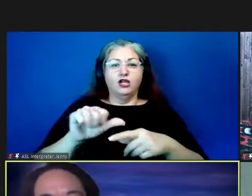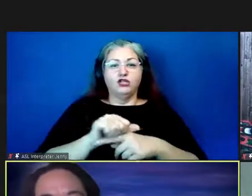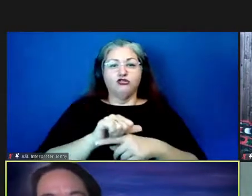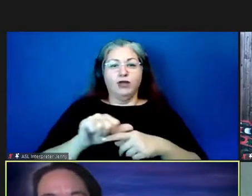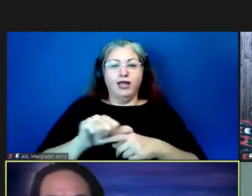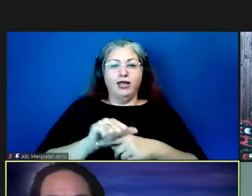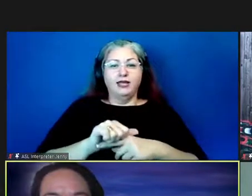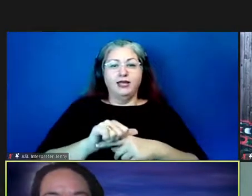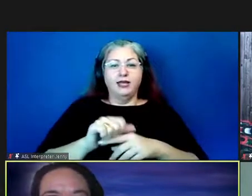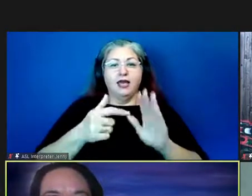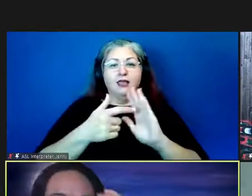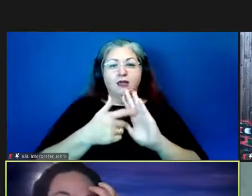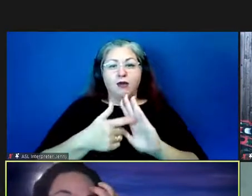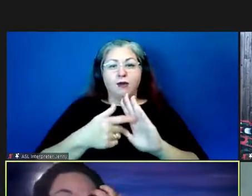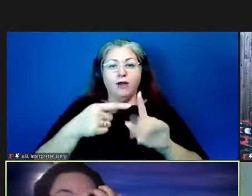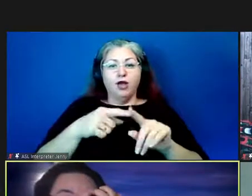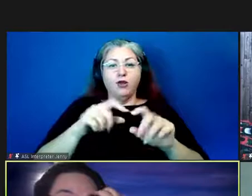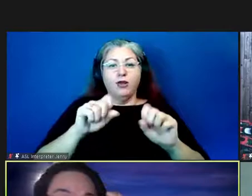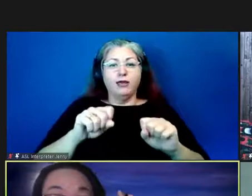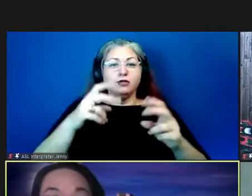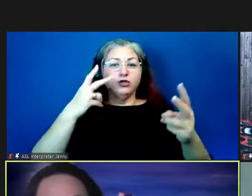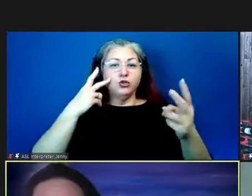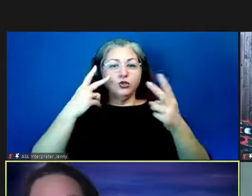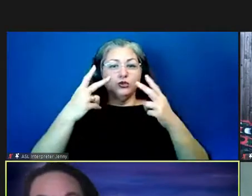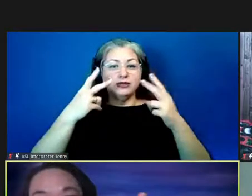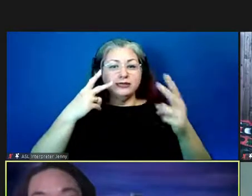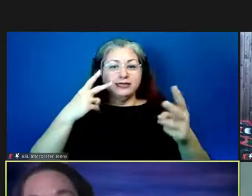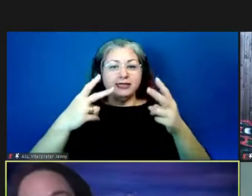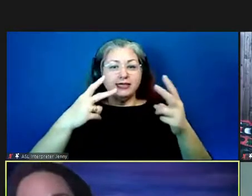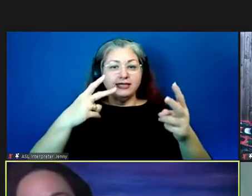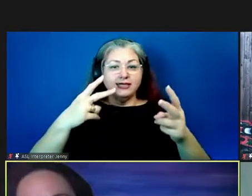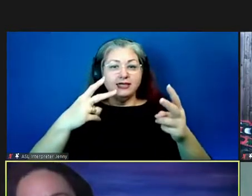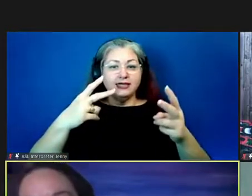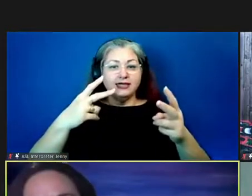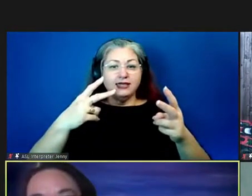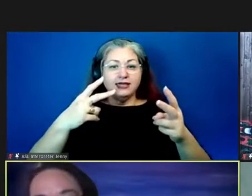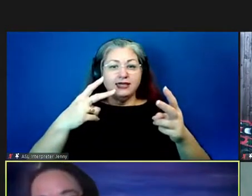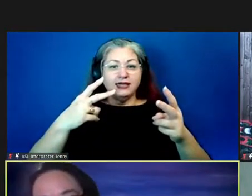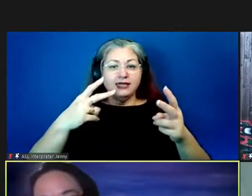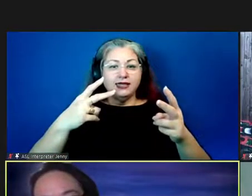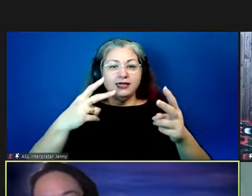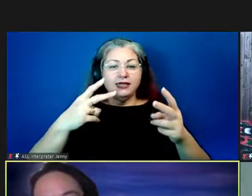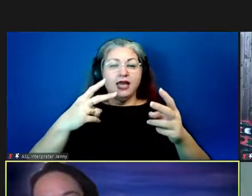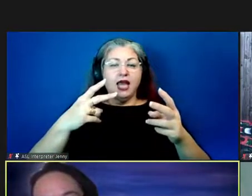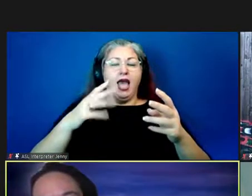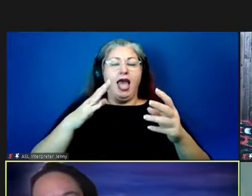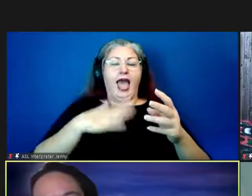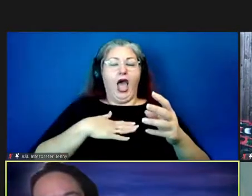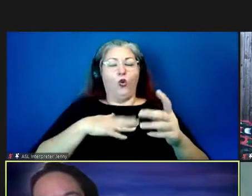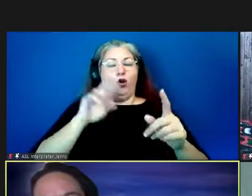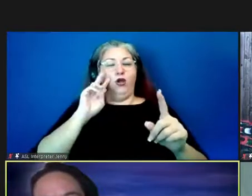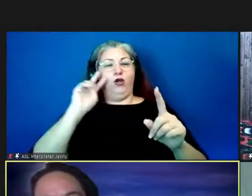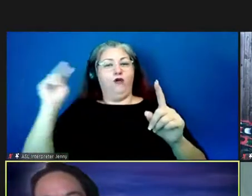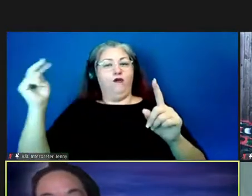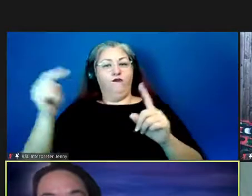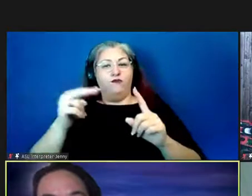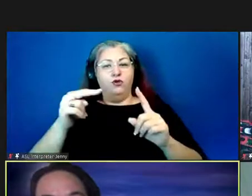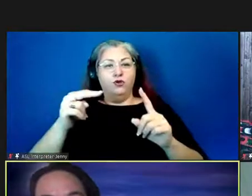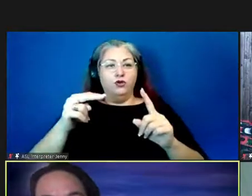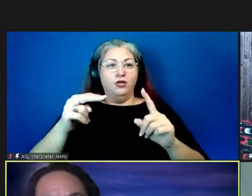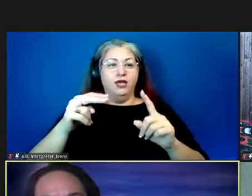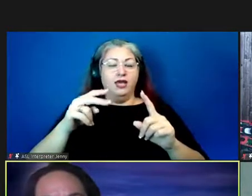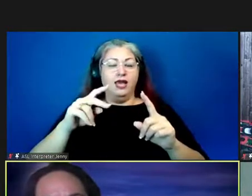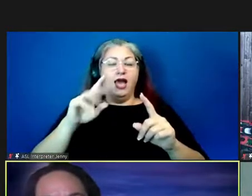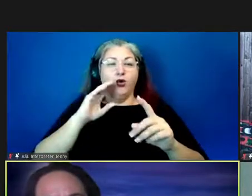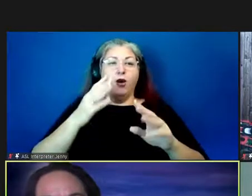to see um through our way of seeing and it's you know earlier